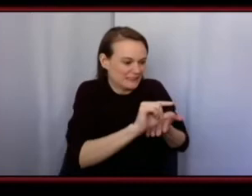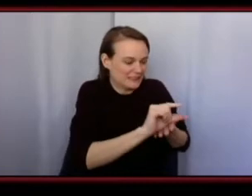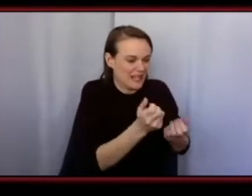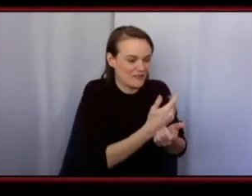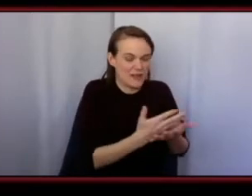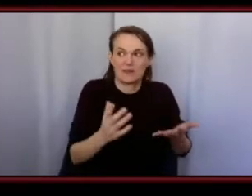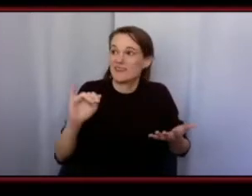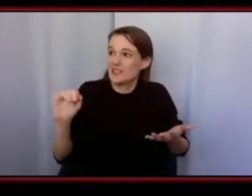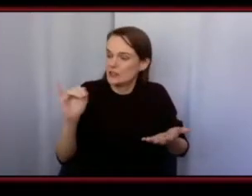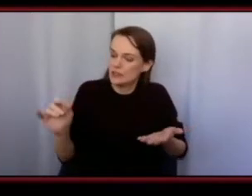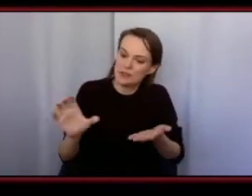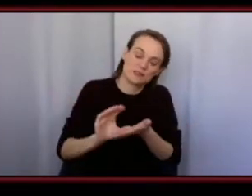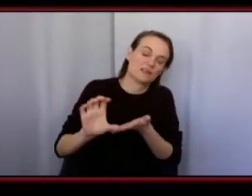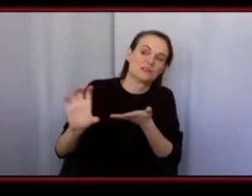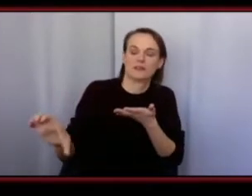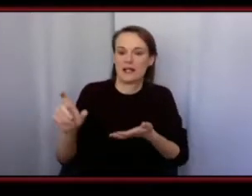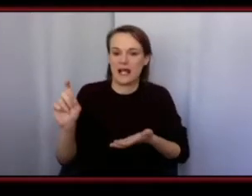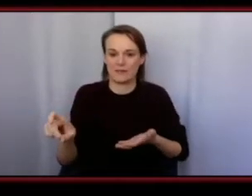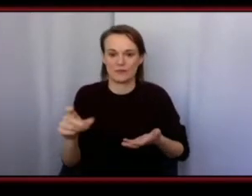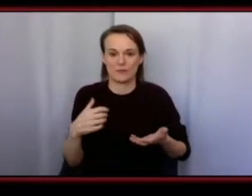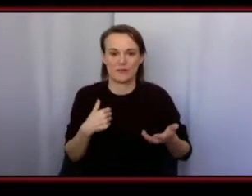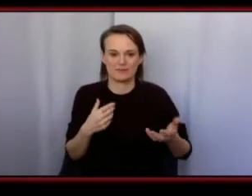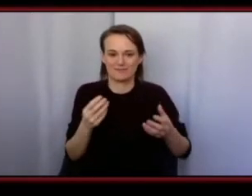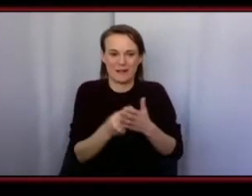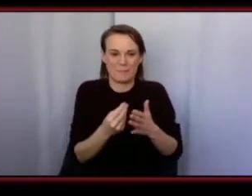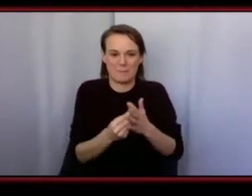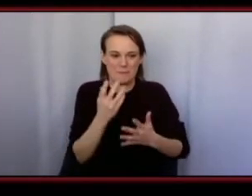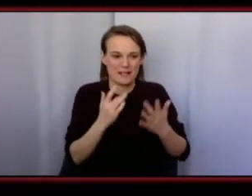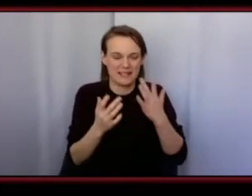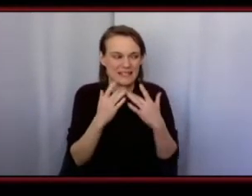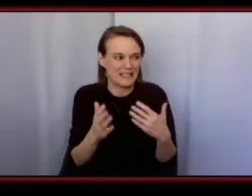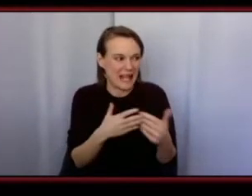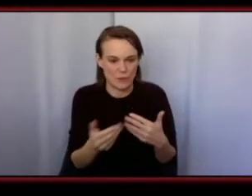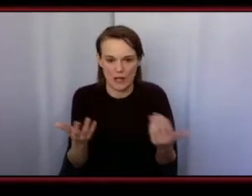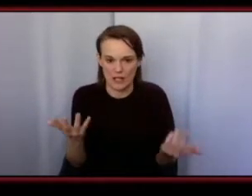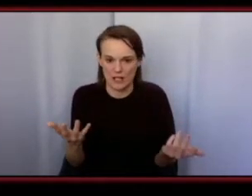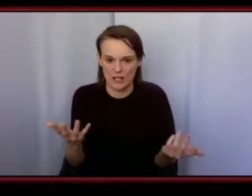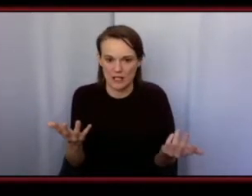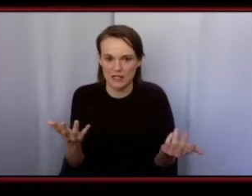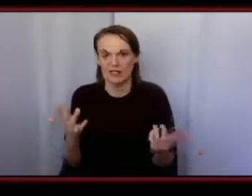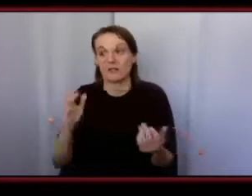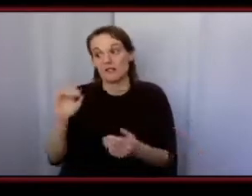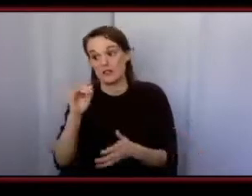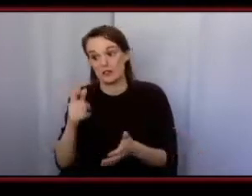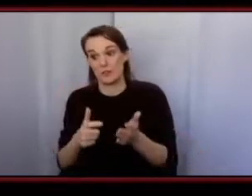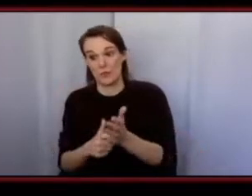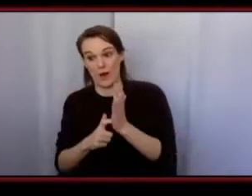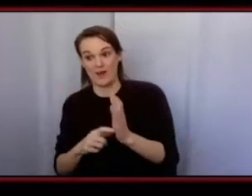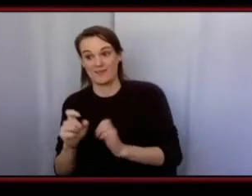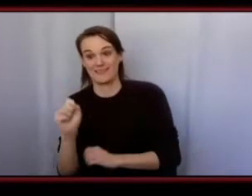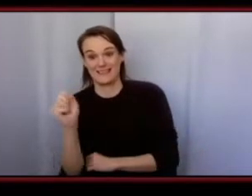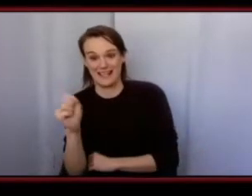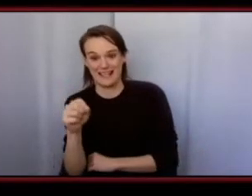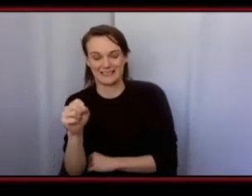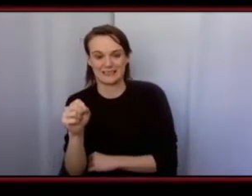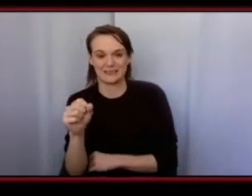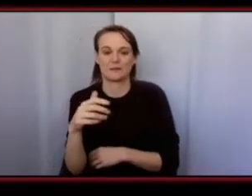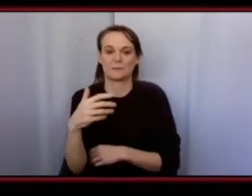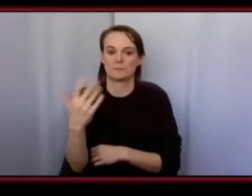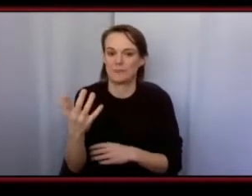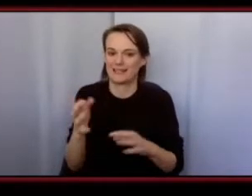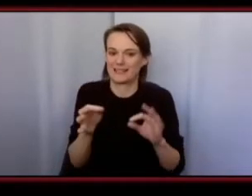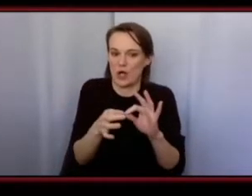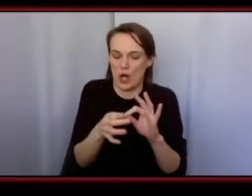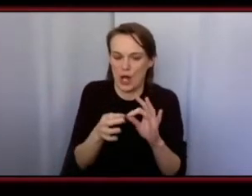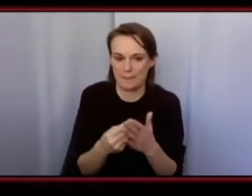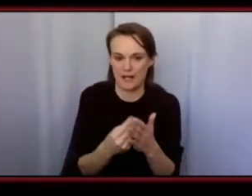for insurance and i already have no money you know what mean so it's kind of like you need the insurance in case something happens but then it's like like i would